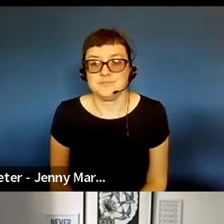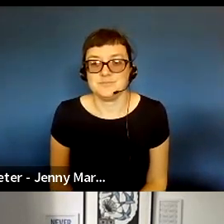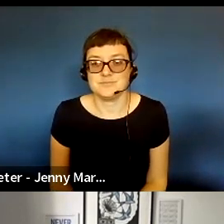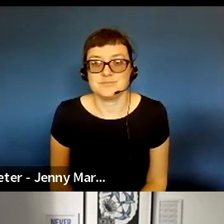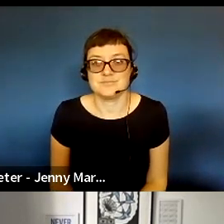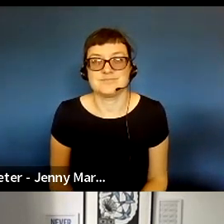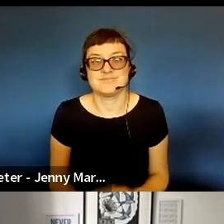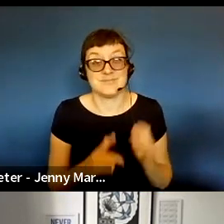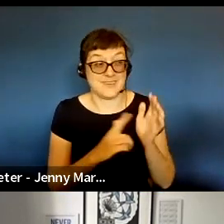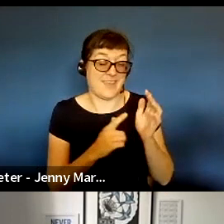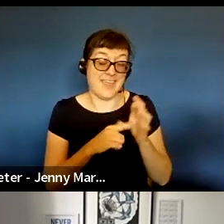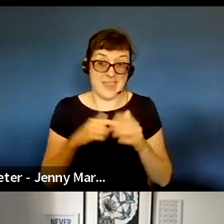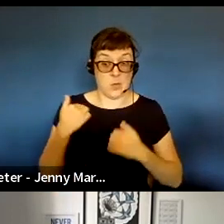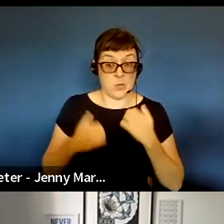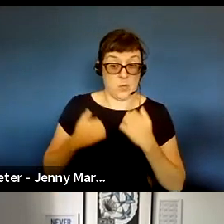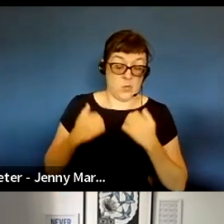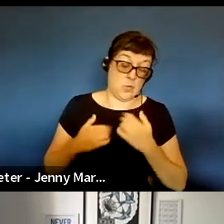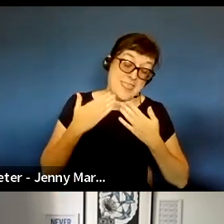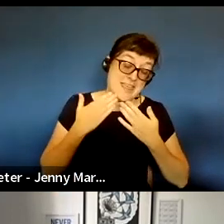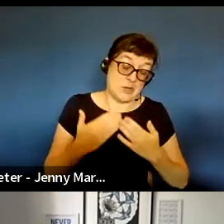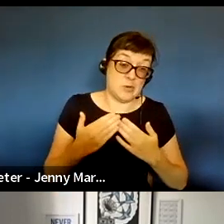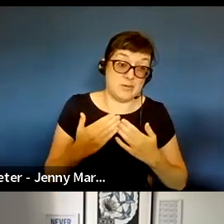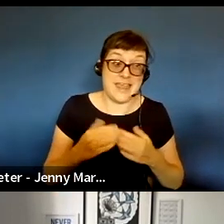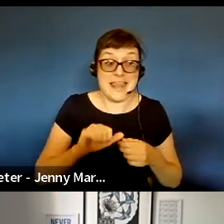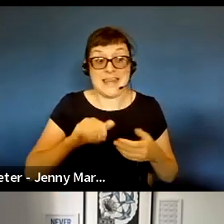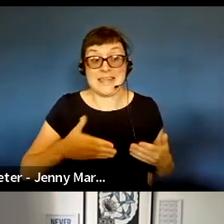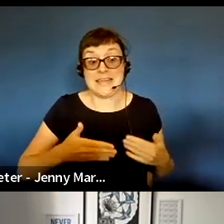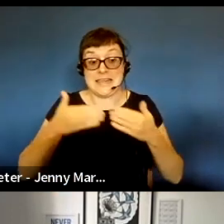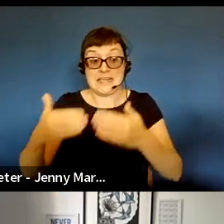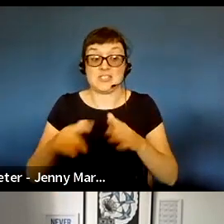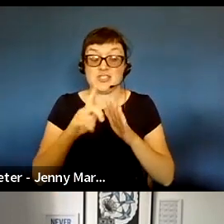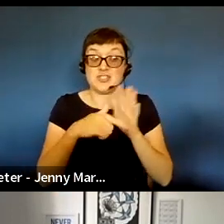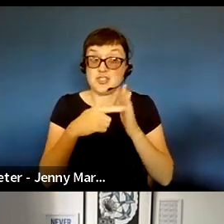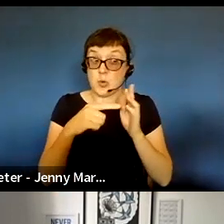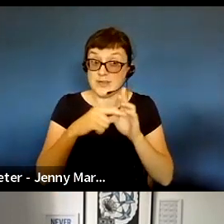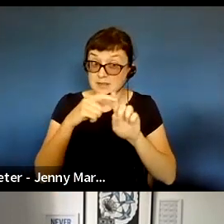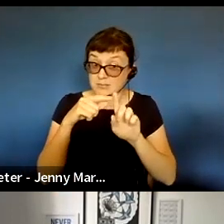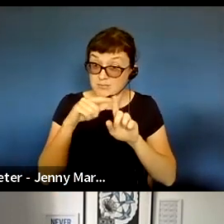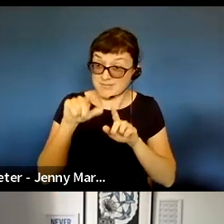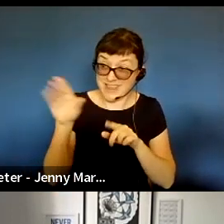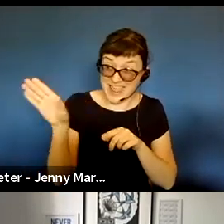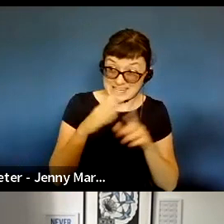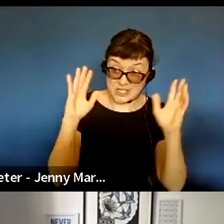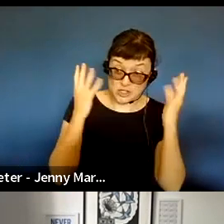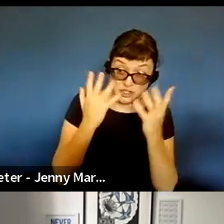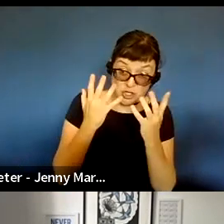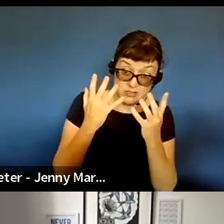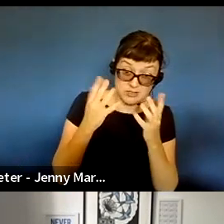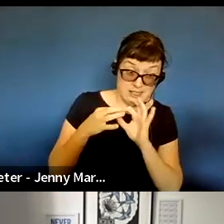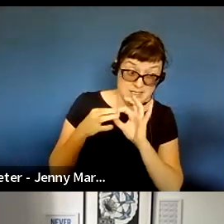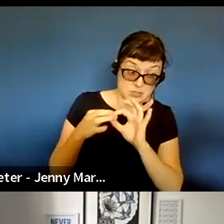Yeah, that's really fascinating. Thank you. Jodie, did you have any concerns around